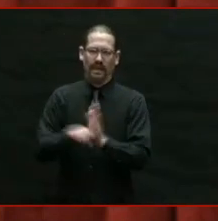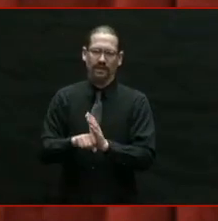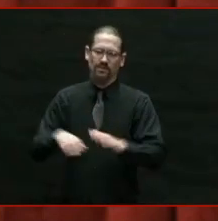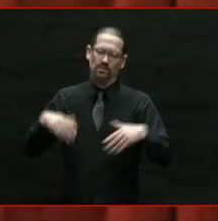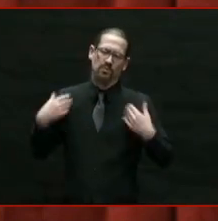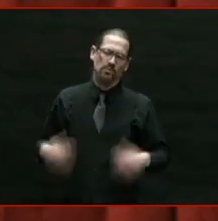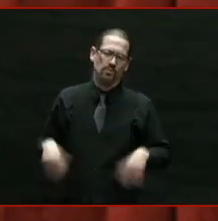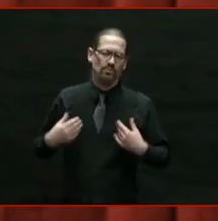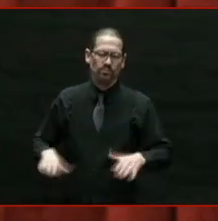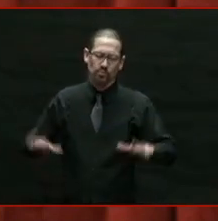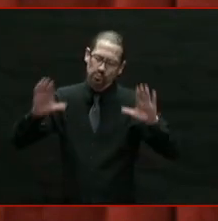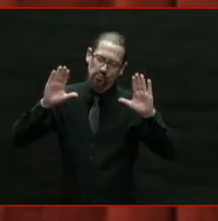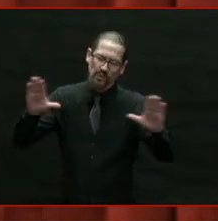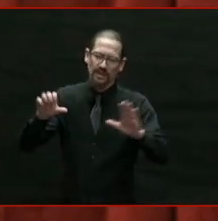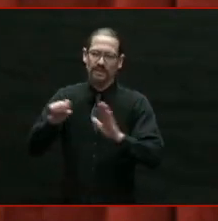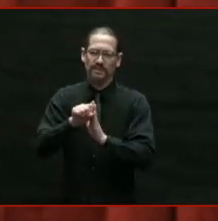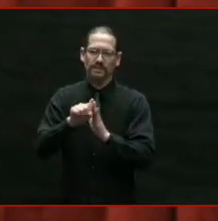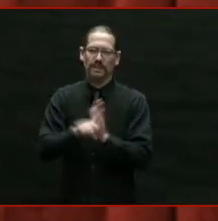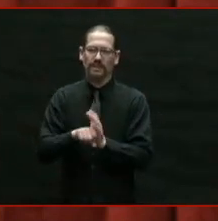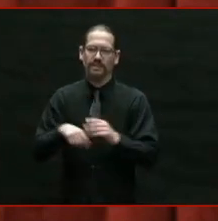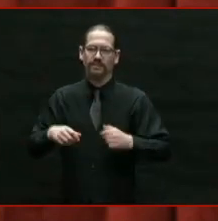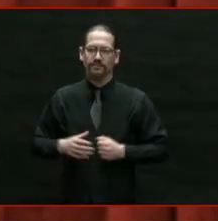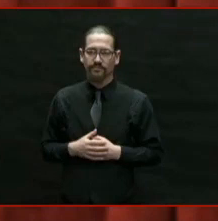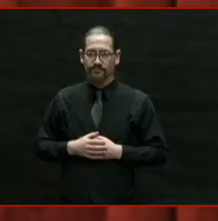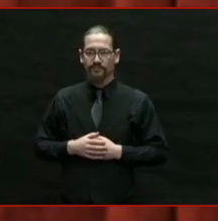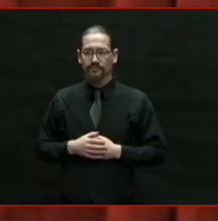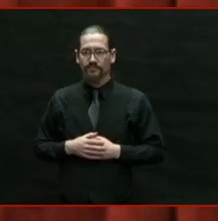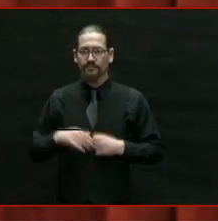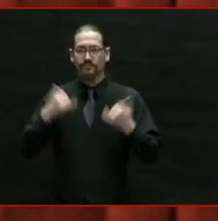Tonight, I give you my commitment